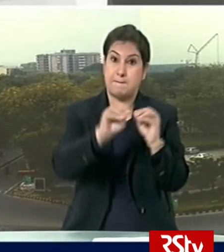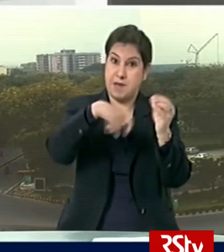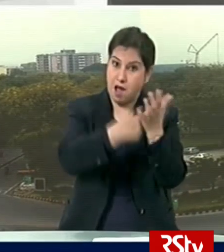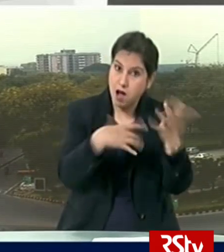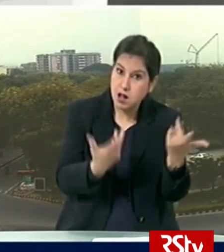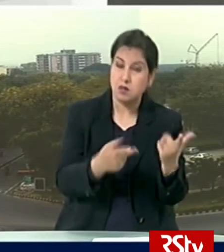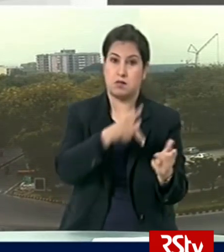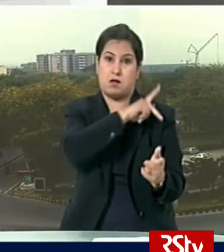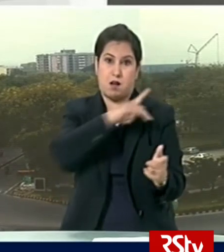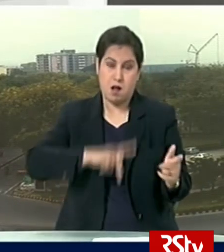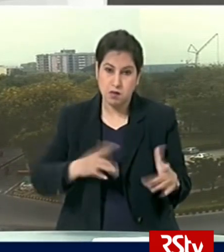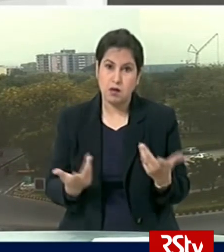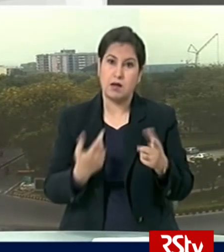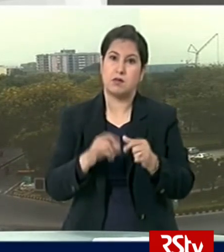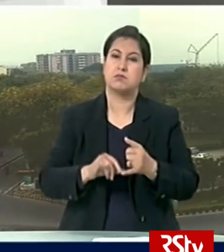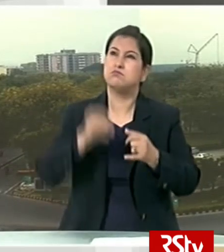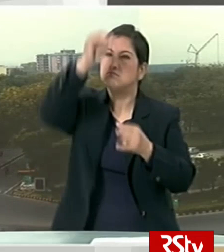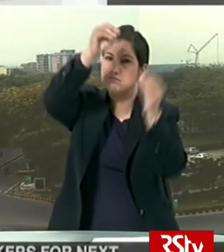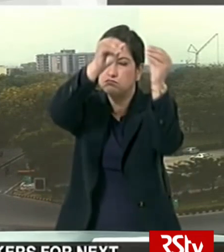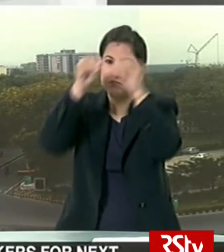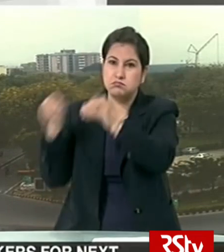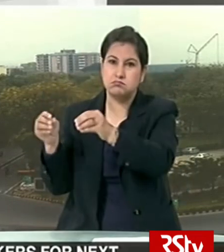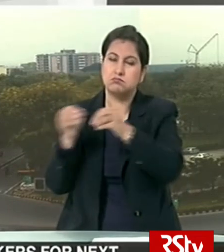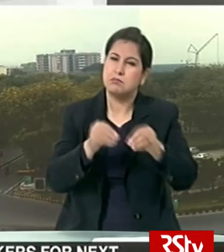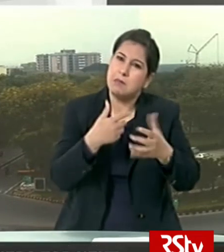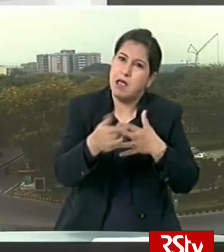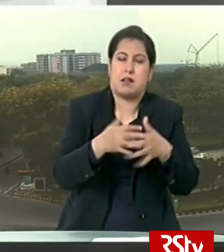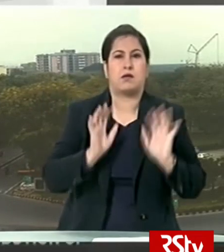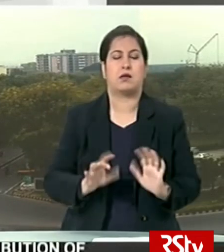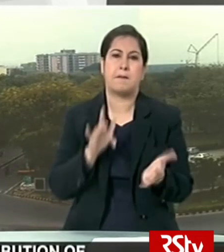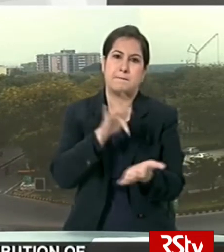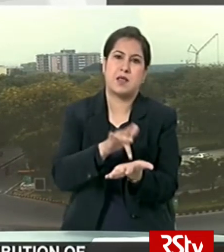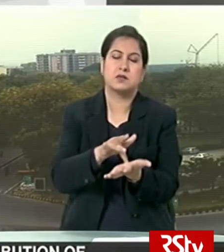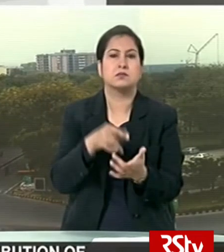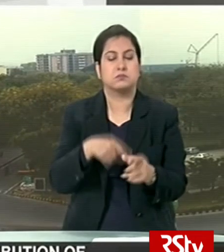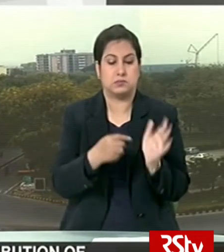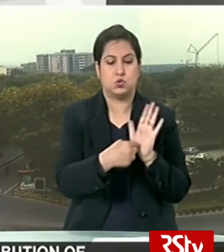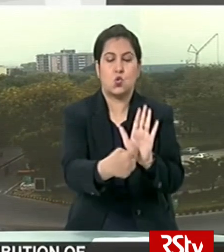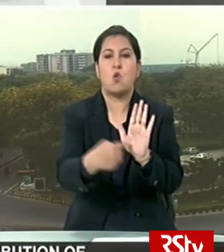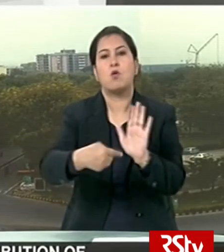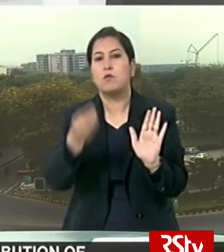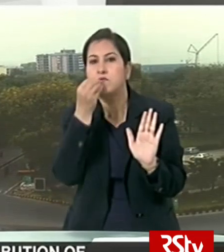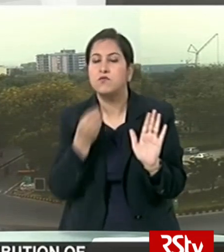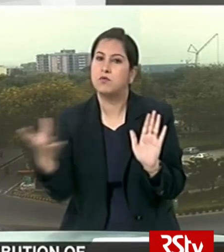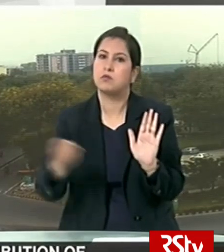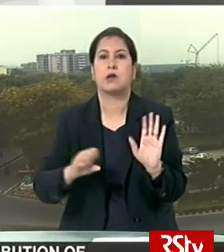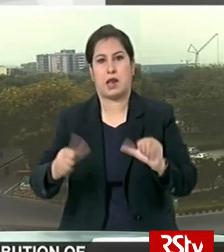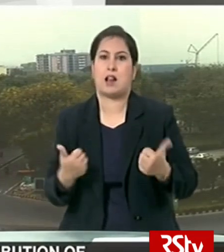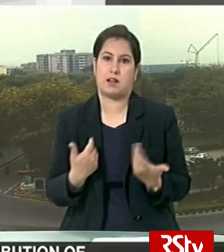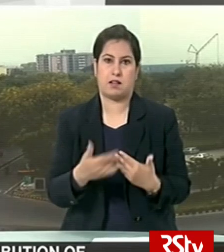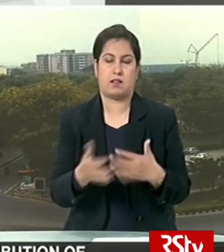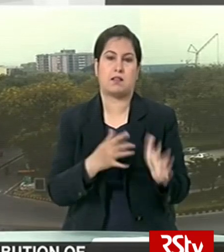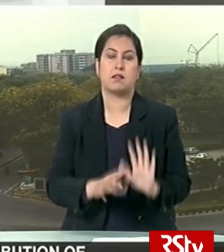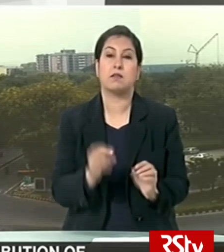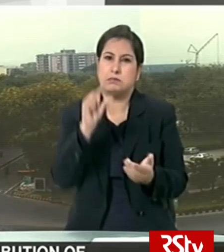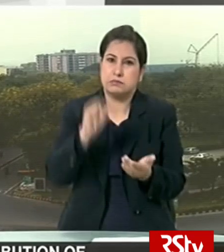tomorrow he moves to Rajasthan he can take his food ration from any ration shop in that